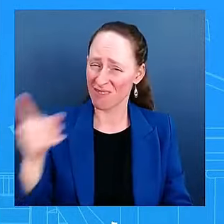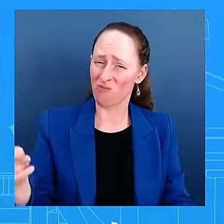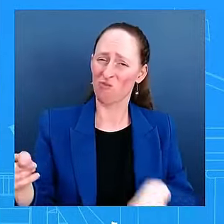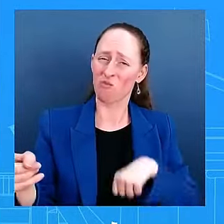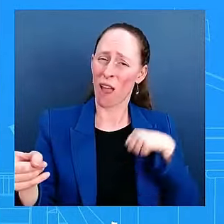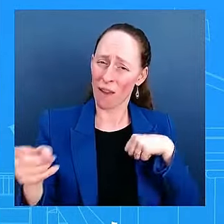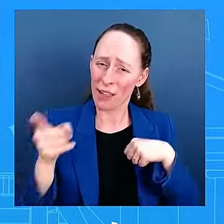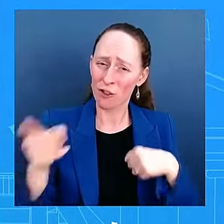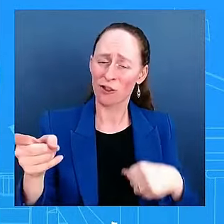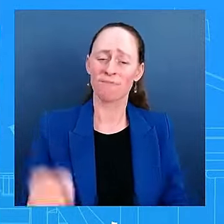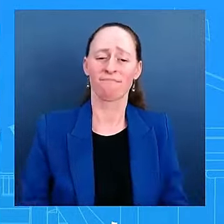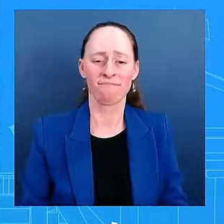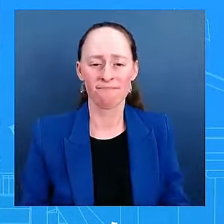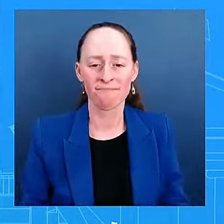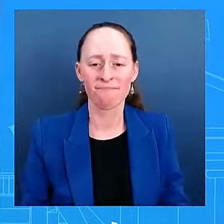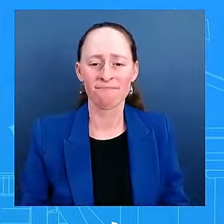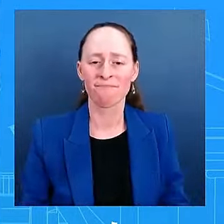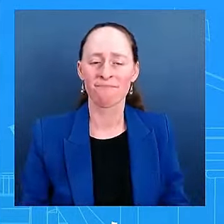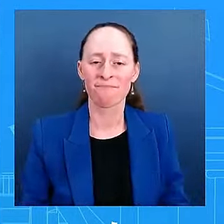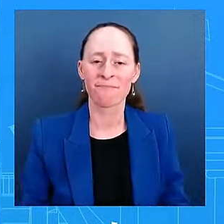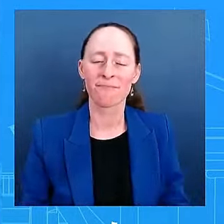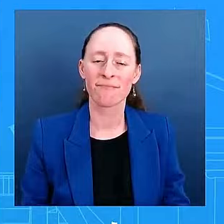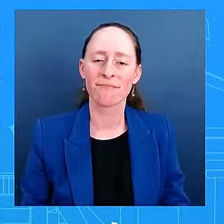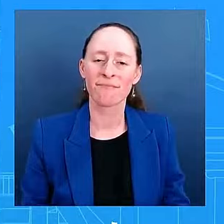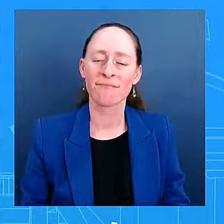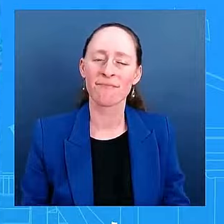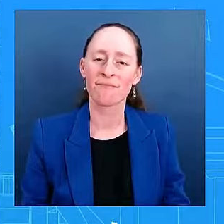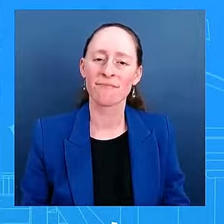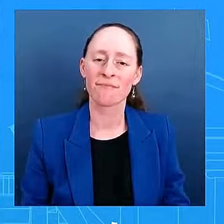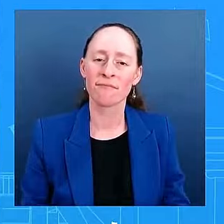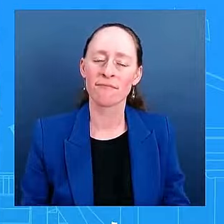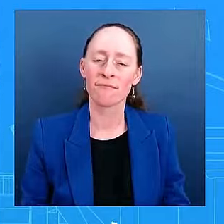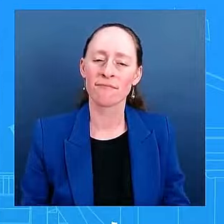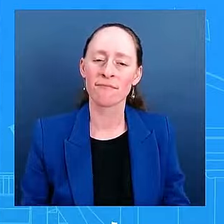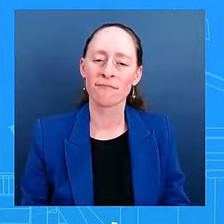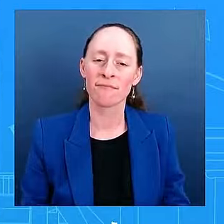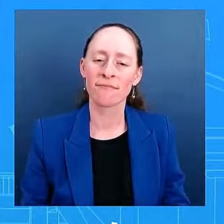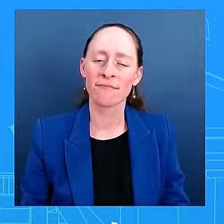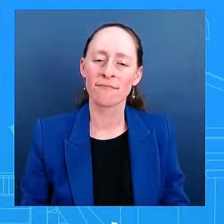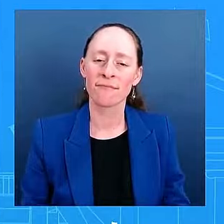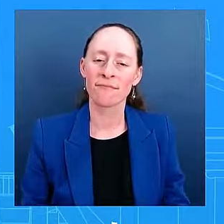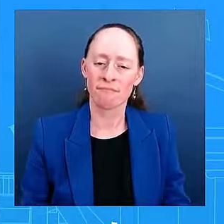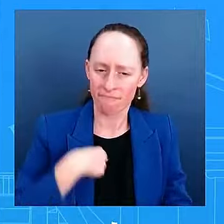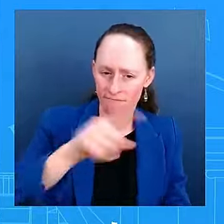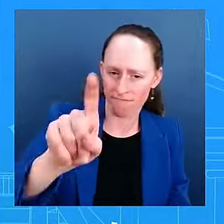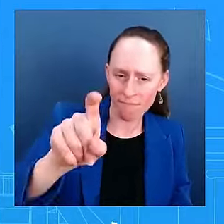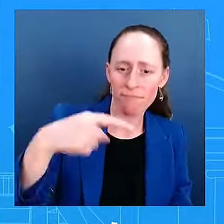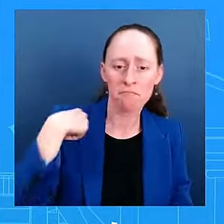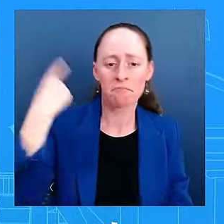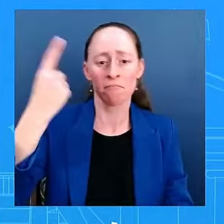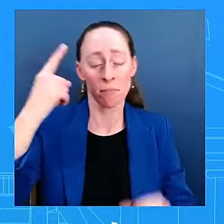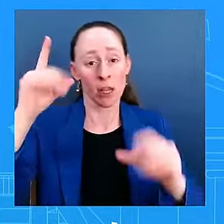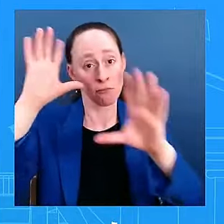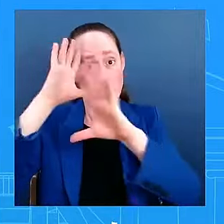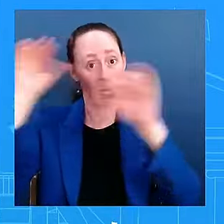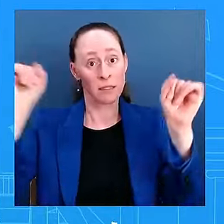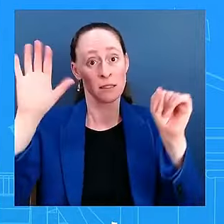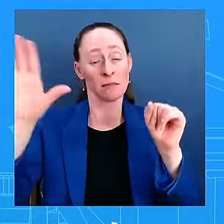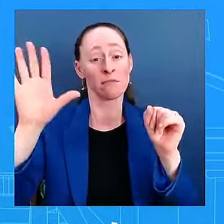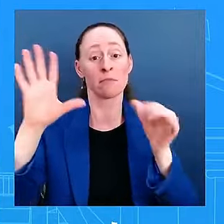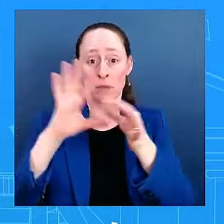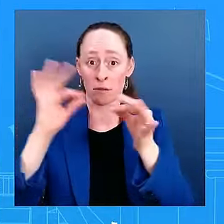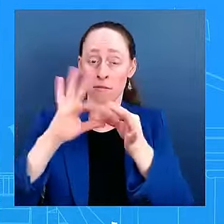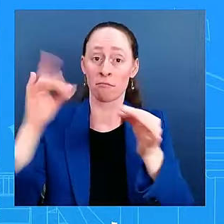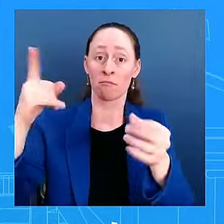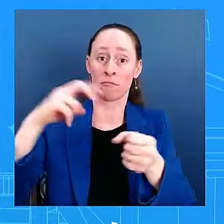questions, the president said when he stepped aside that his number one priority was making sure that Vice President Harris would succeed him at the White House. That, of course,